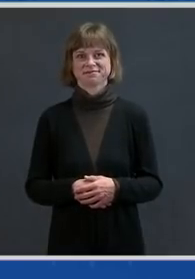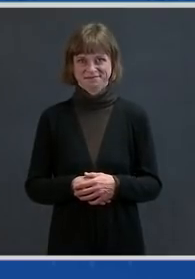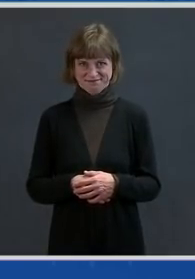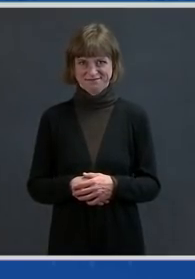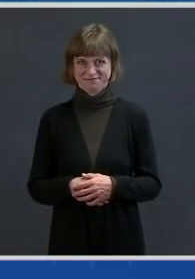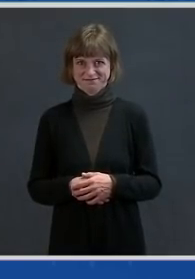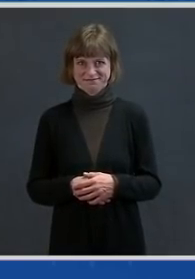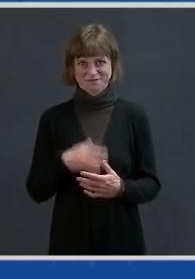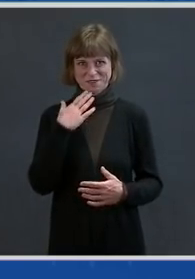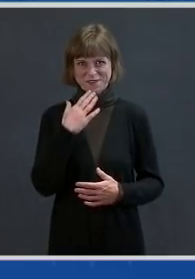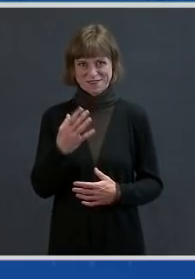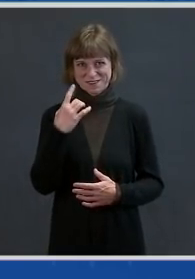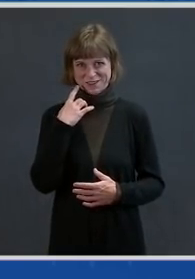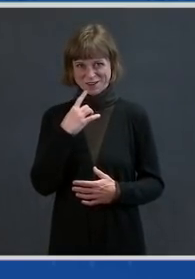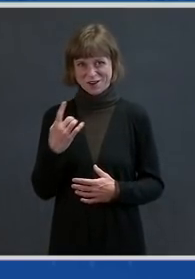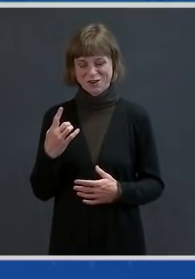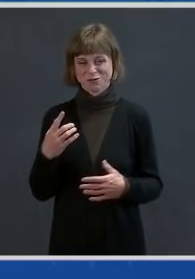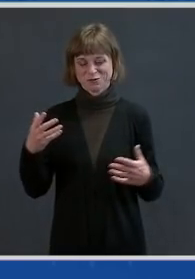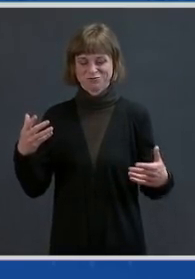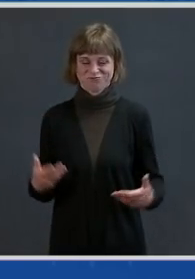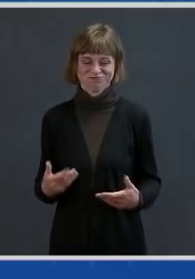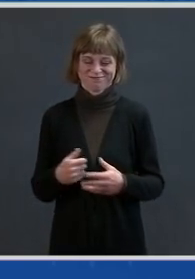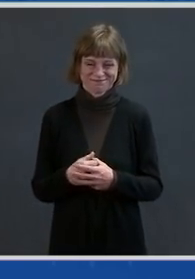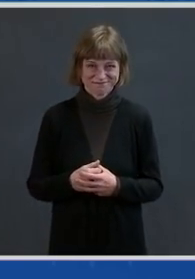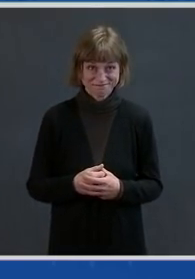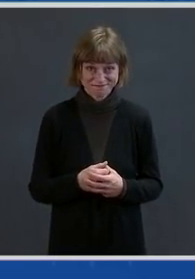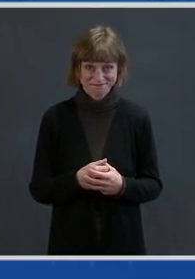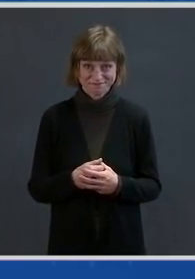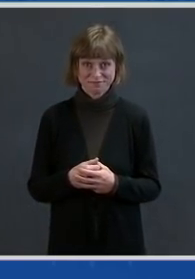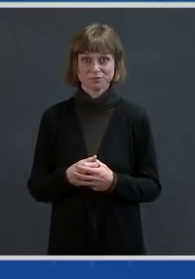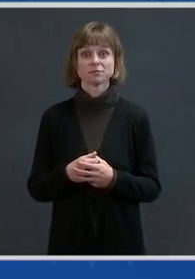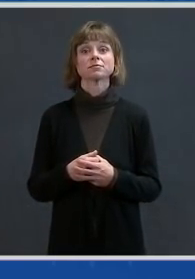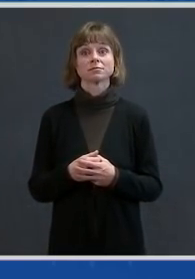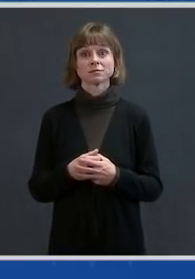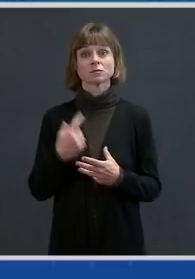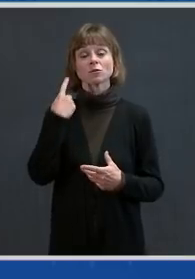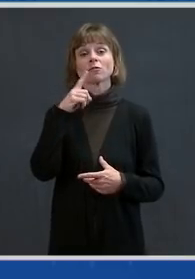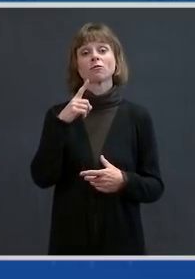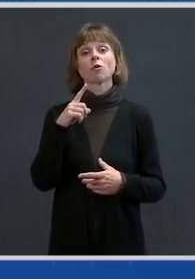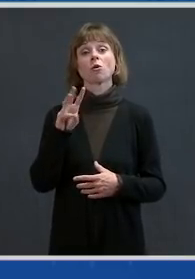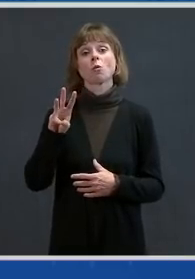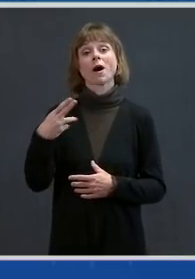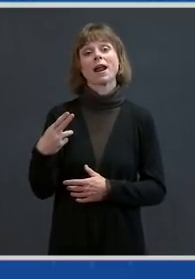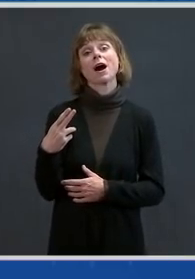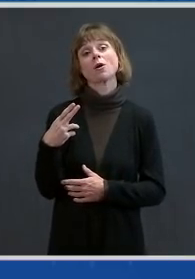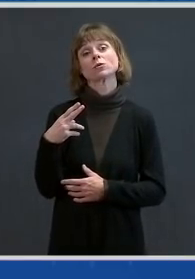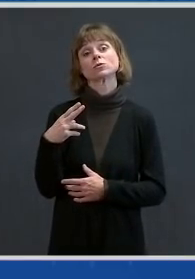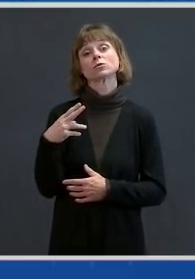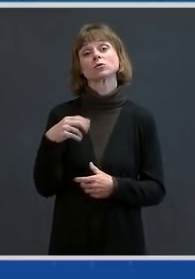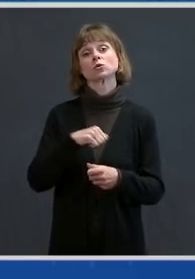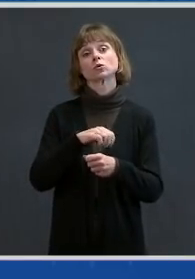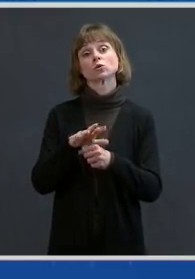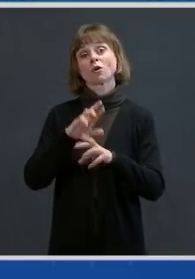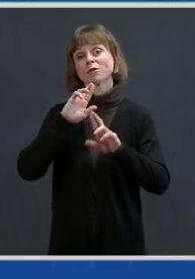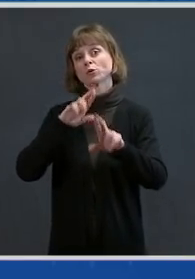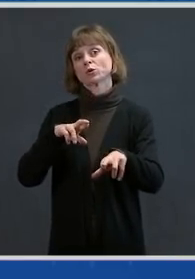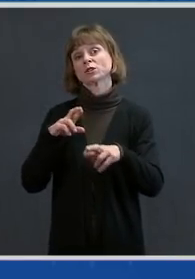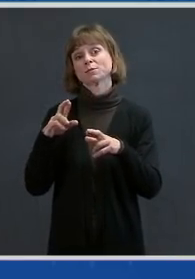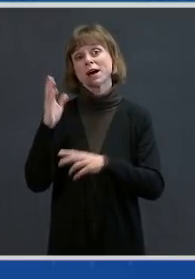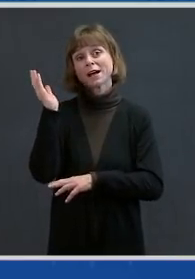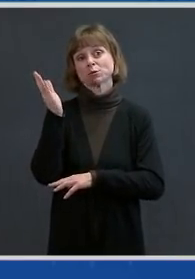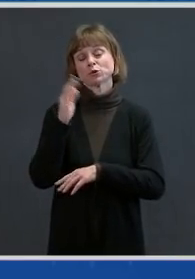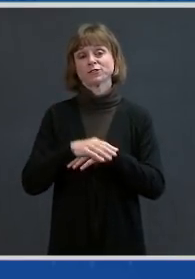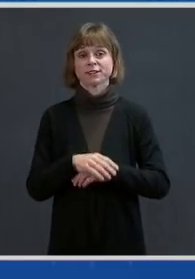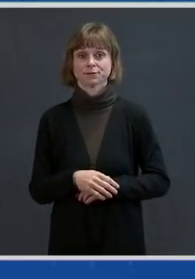Thank you for joining us for our White House COVID response briefing. I have a few important updates for you this